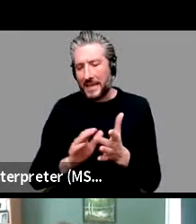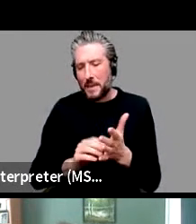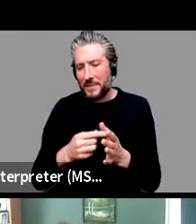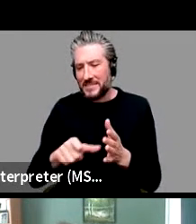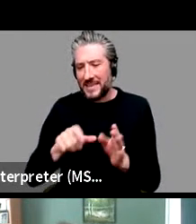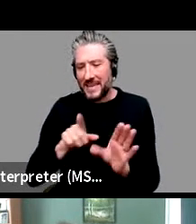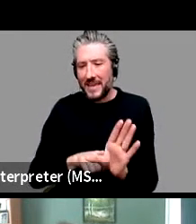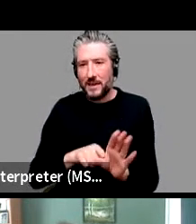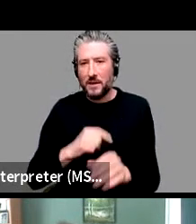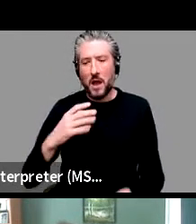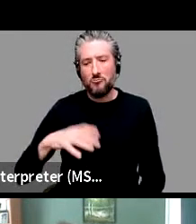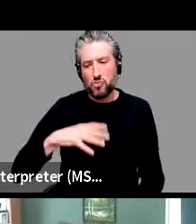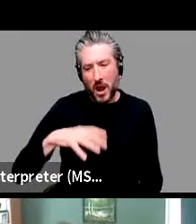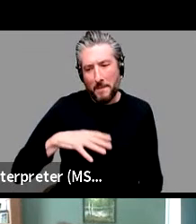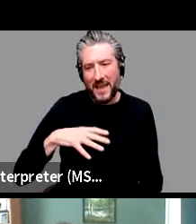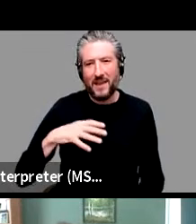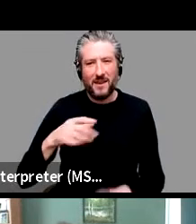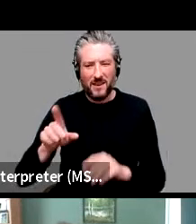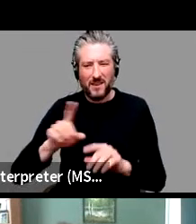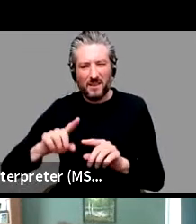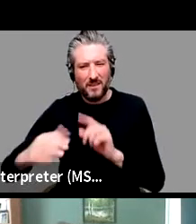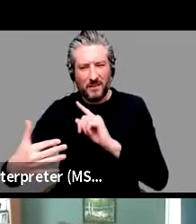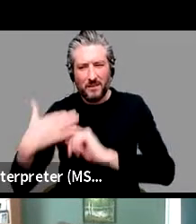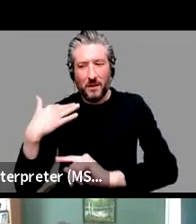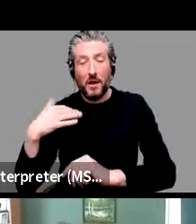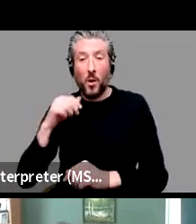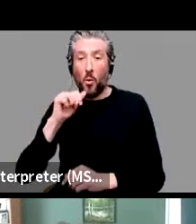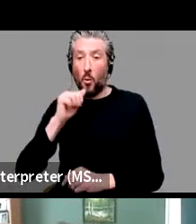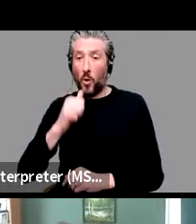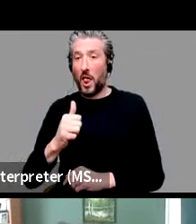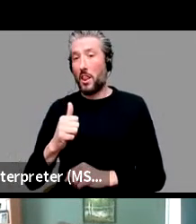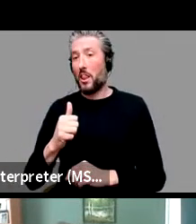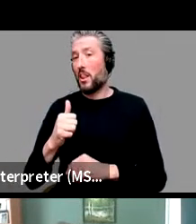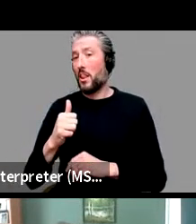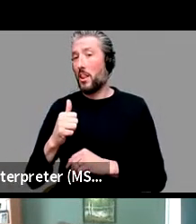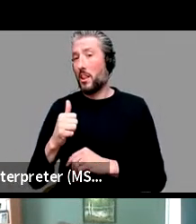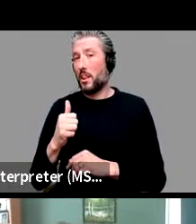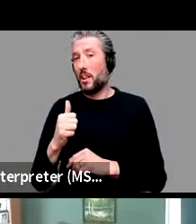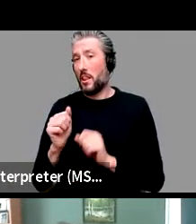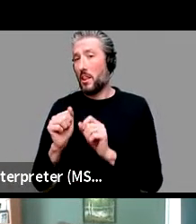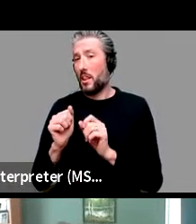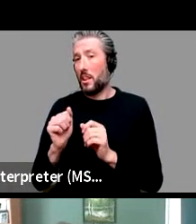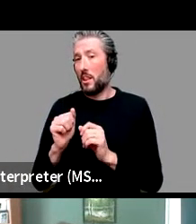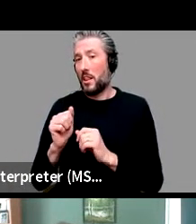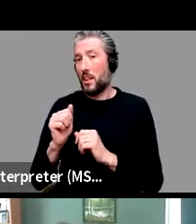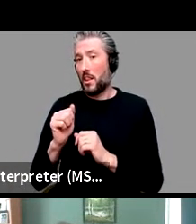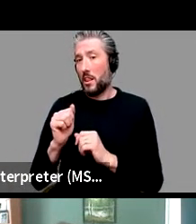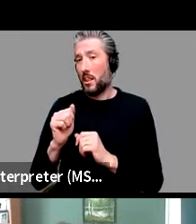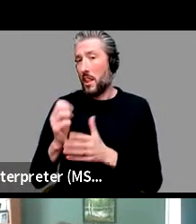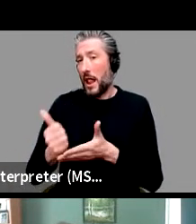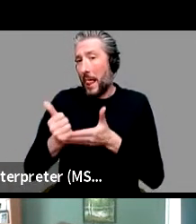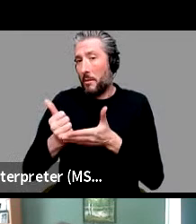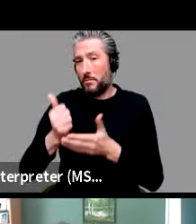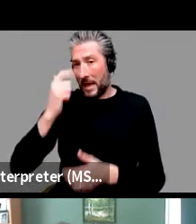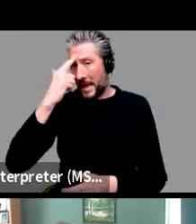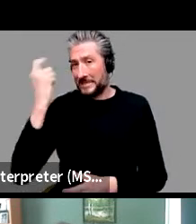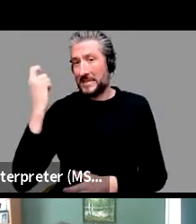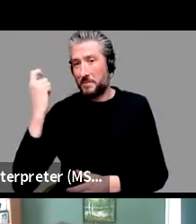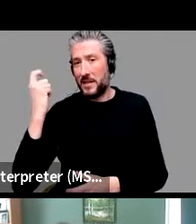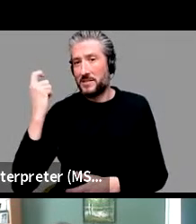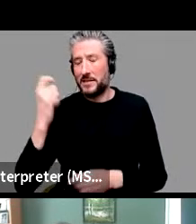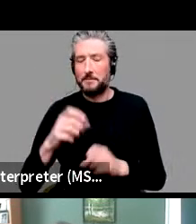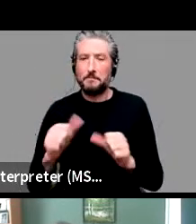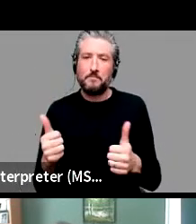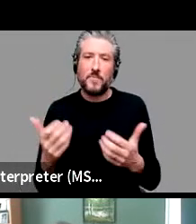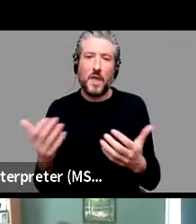those are the things that affect accessibility and language too. Thank you. Um, I'll, come back to the audience questions in a